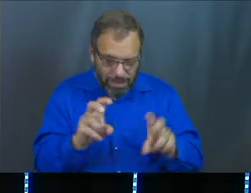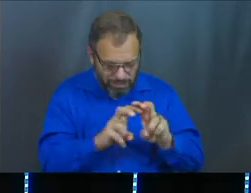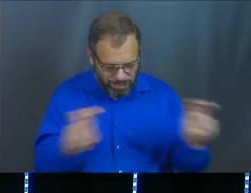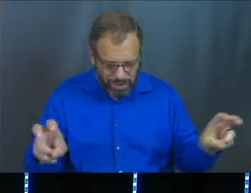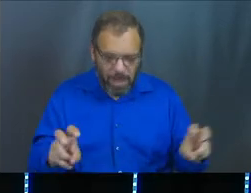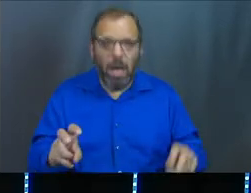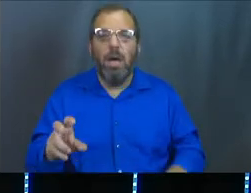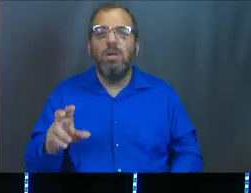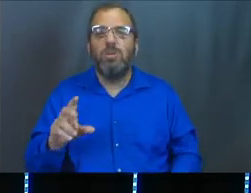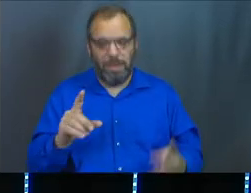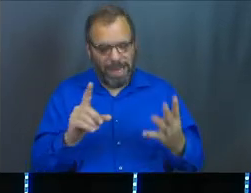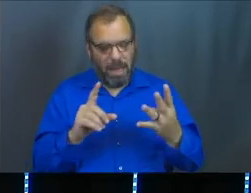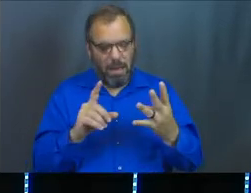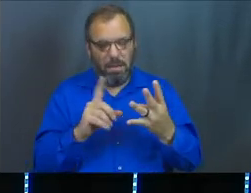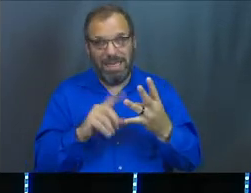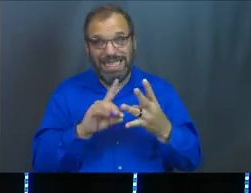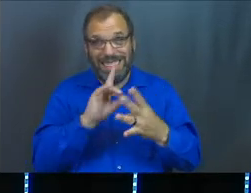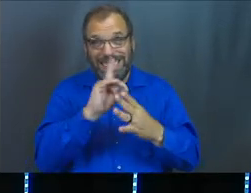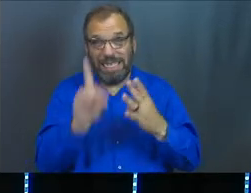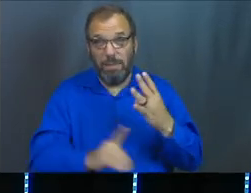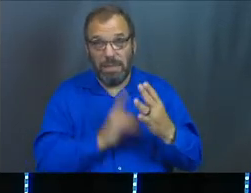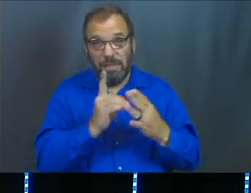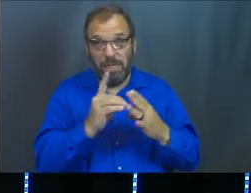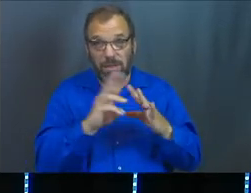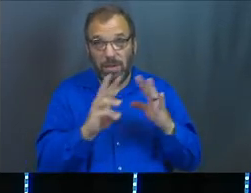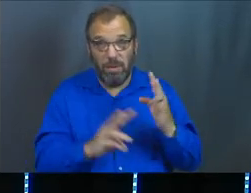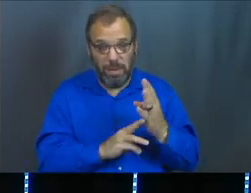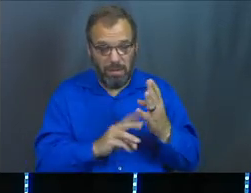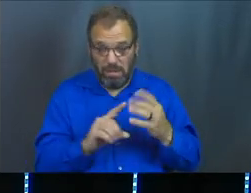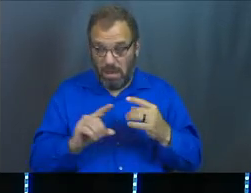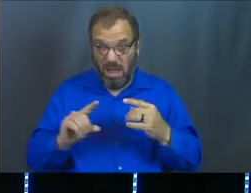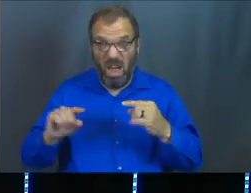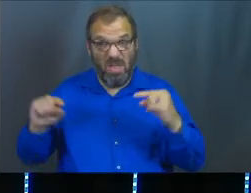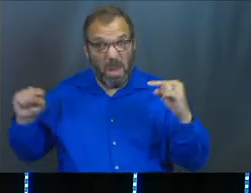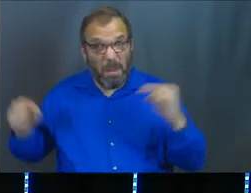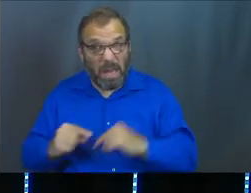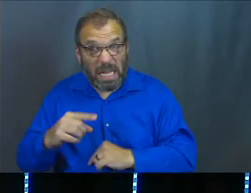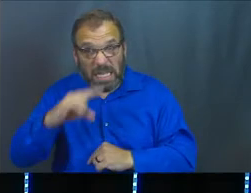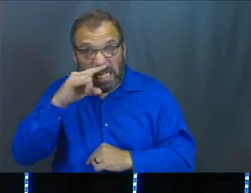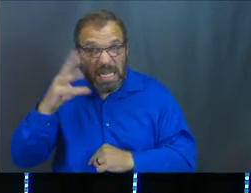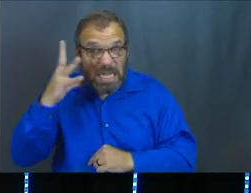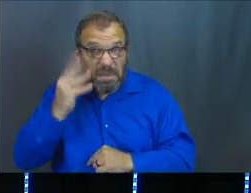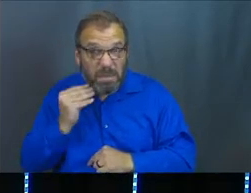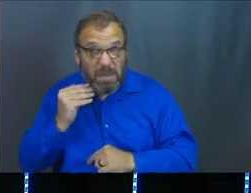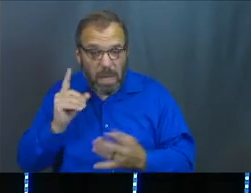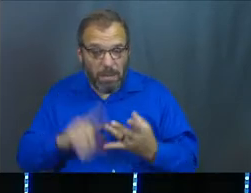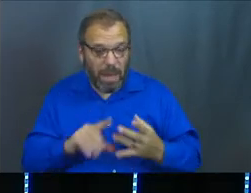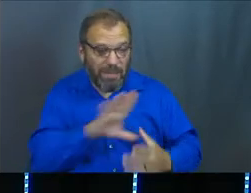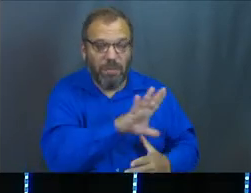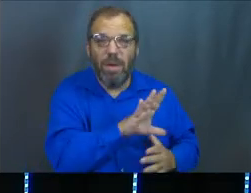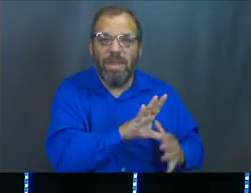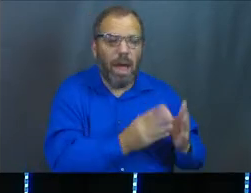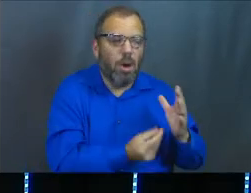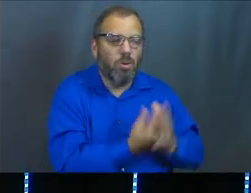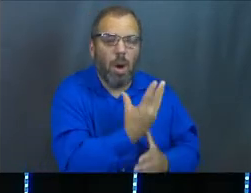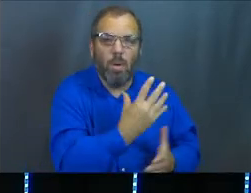So what's his dispositional will? It's not their pain, but it is for their growth.